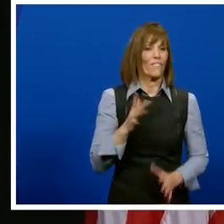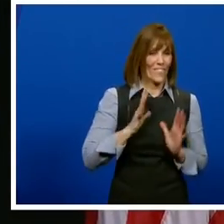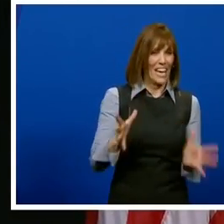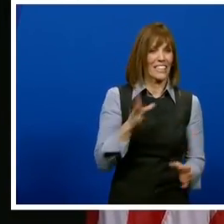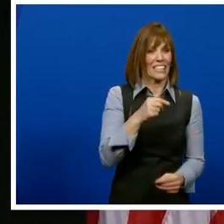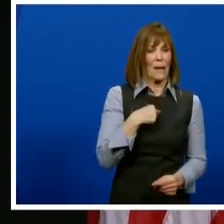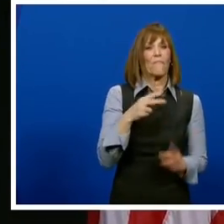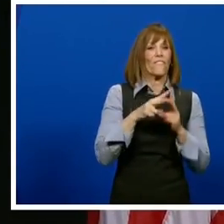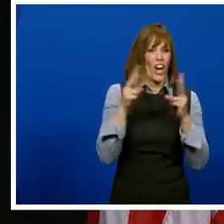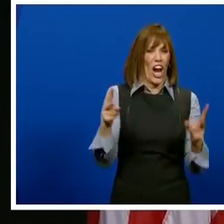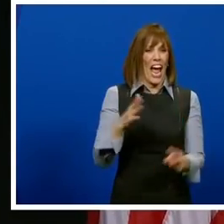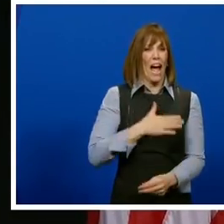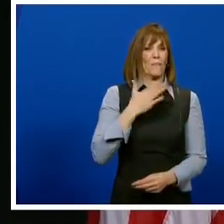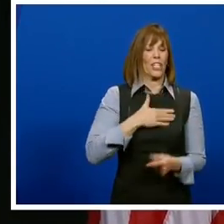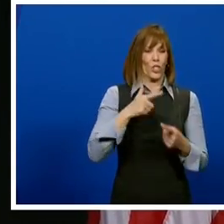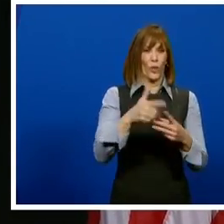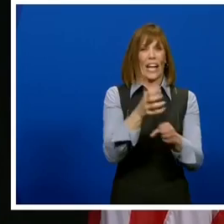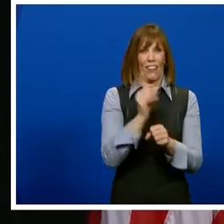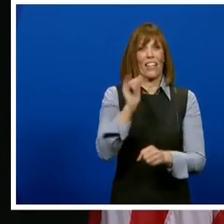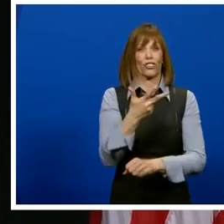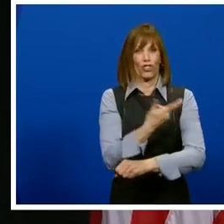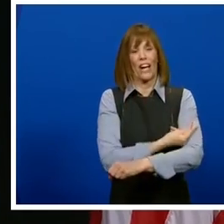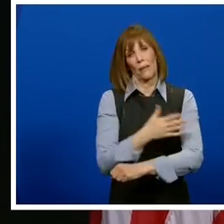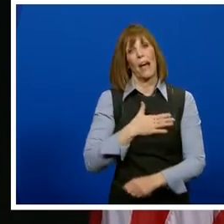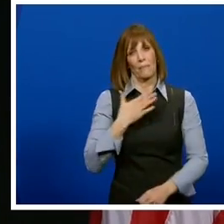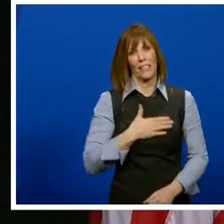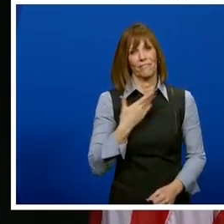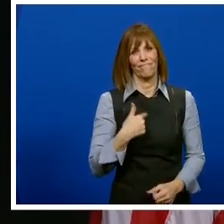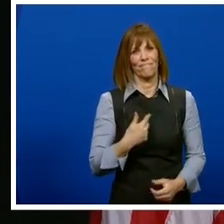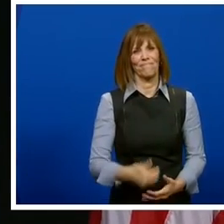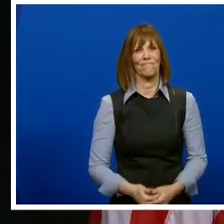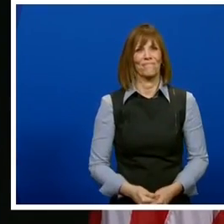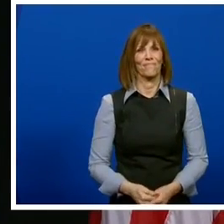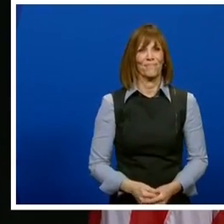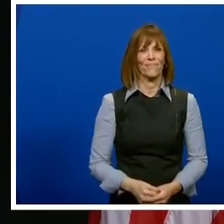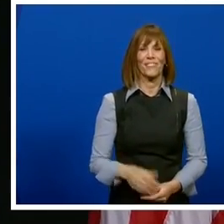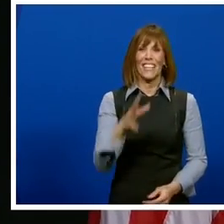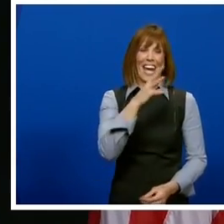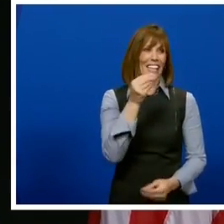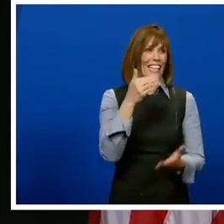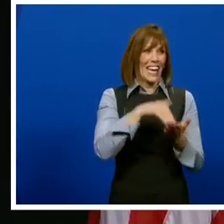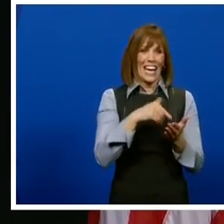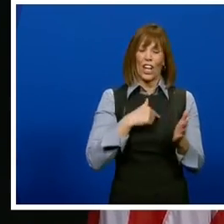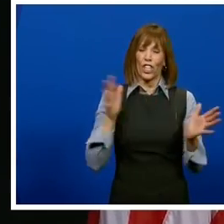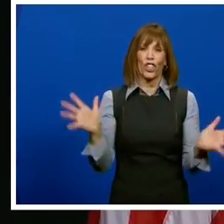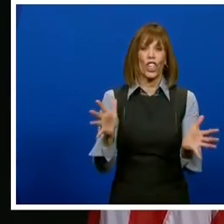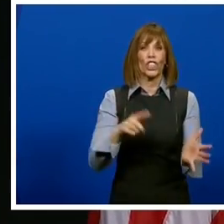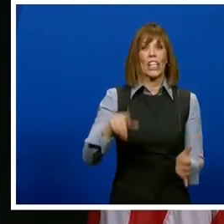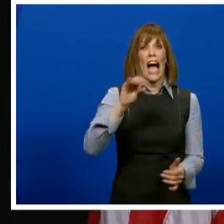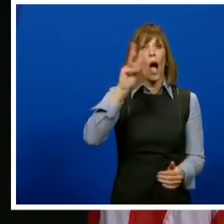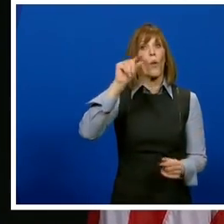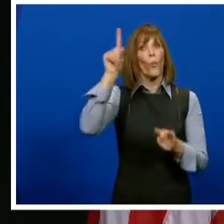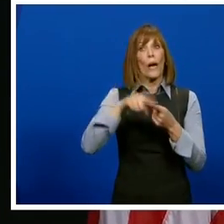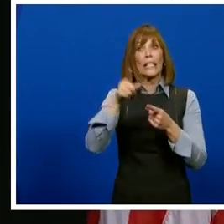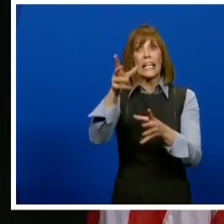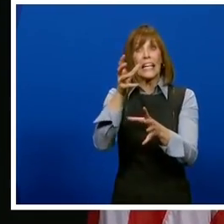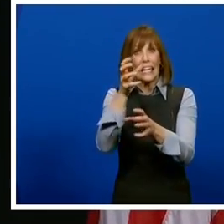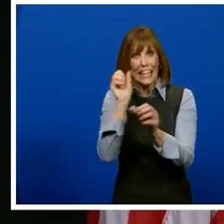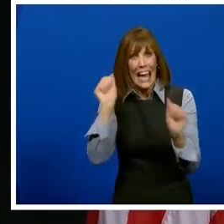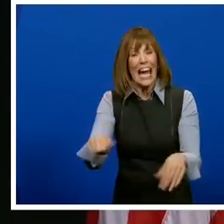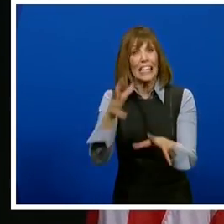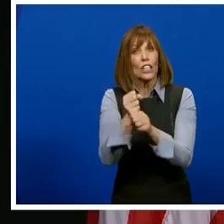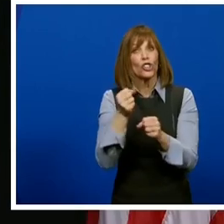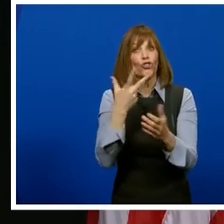I'm very happy to have received it. So and we just once again encourage Iowans when you get the opportunity, please take